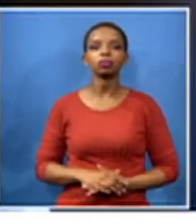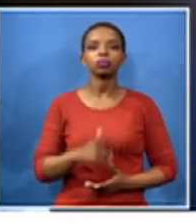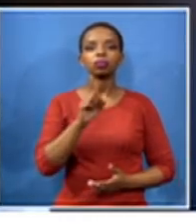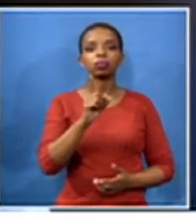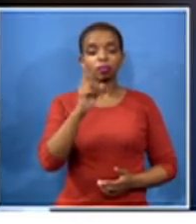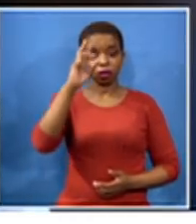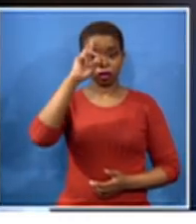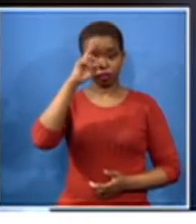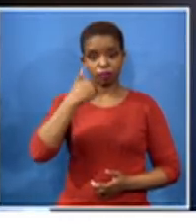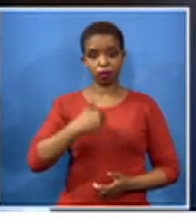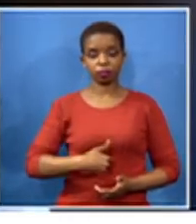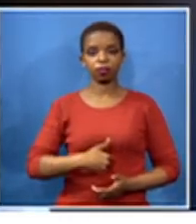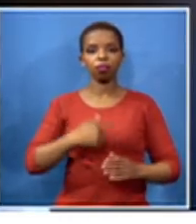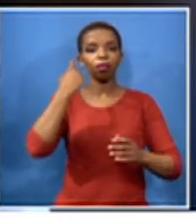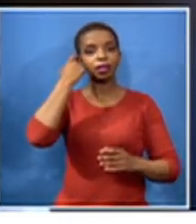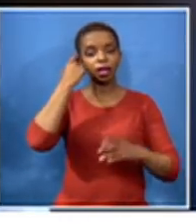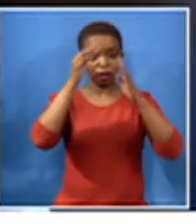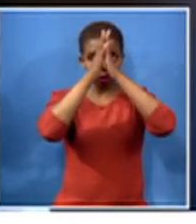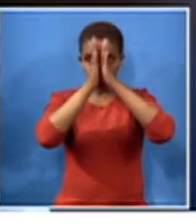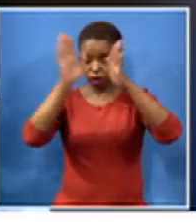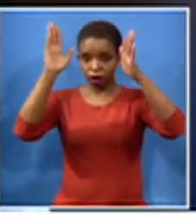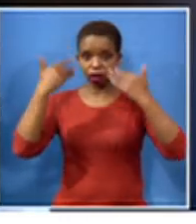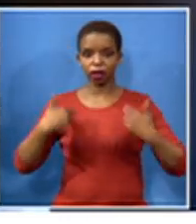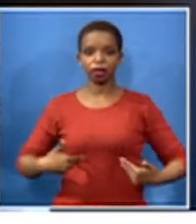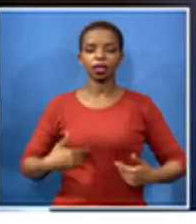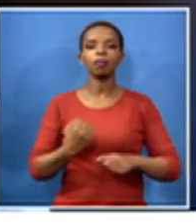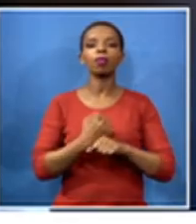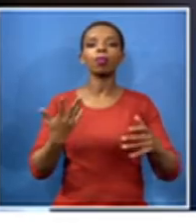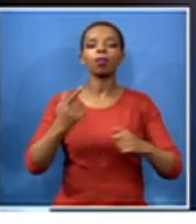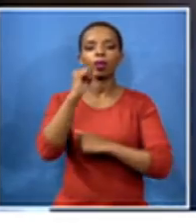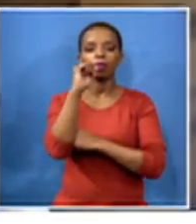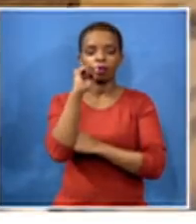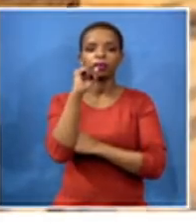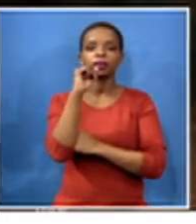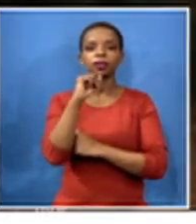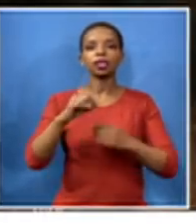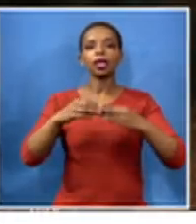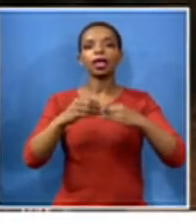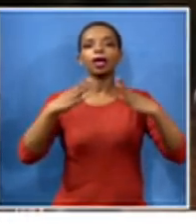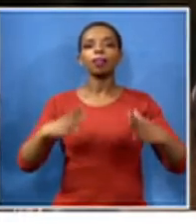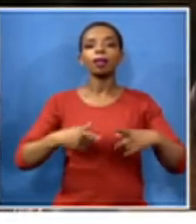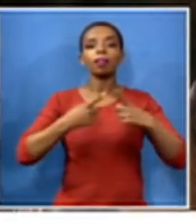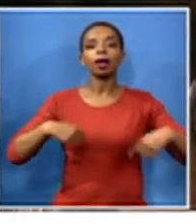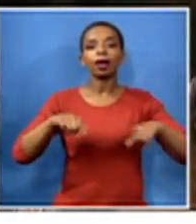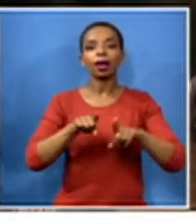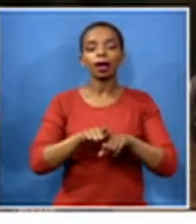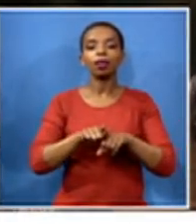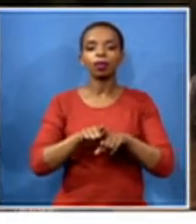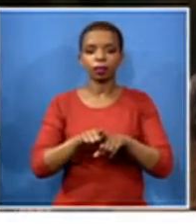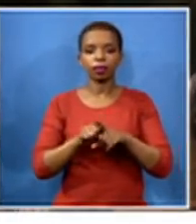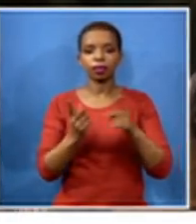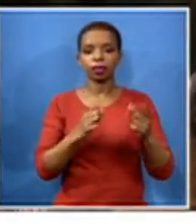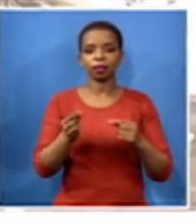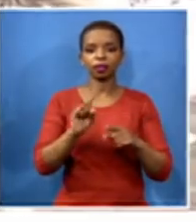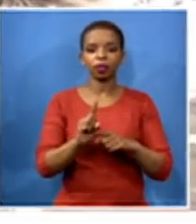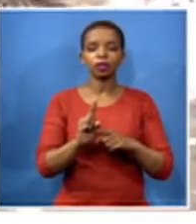secretary general i'm full-time in the office uh our members the scholars they see the pain on the ground